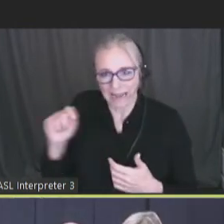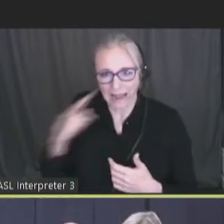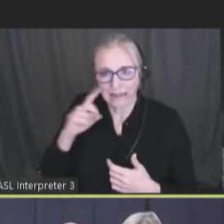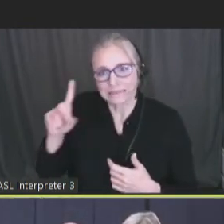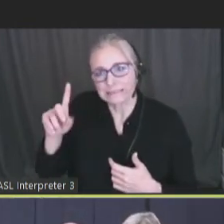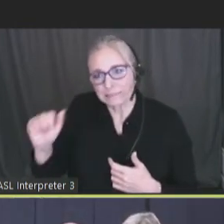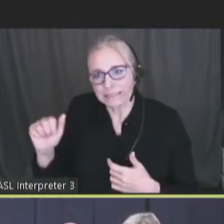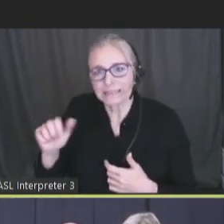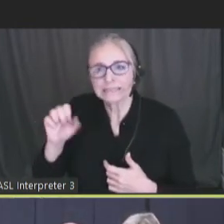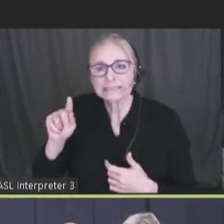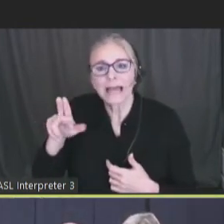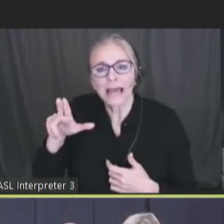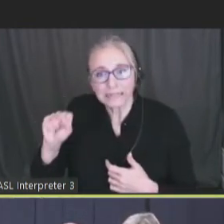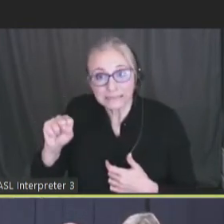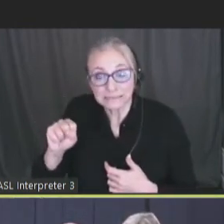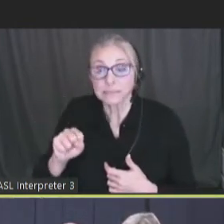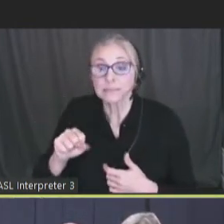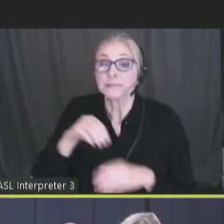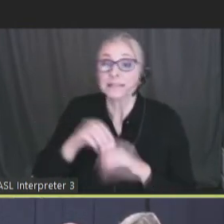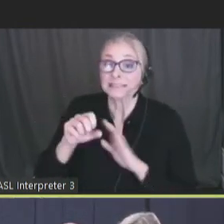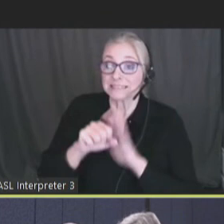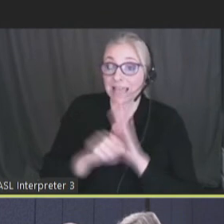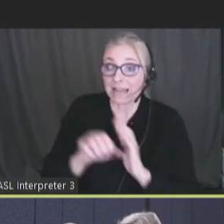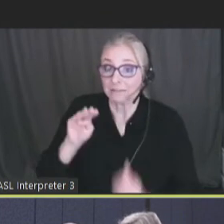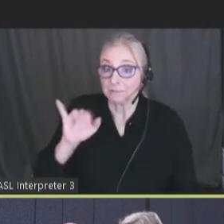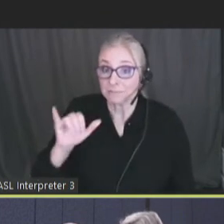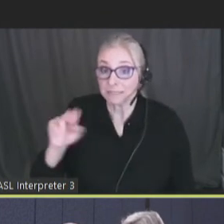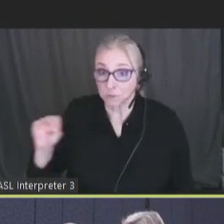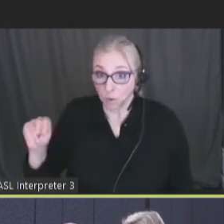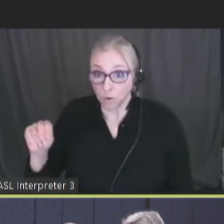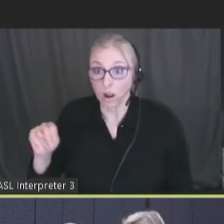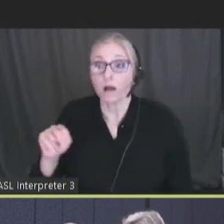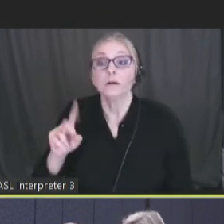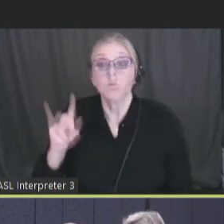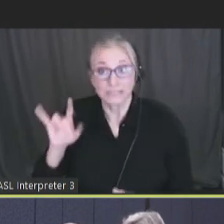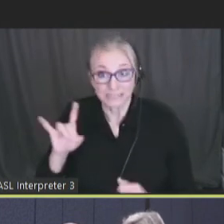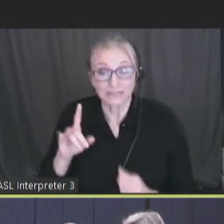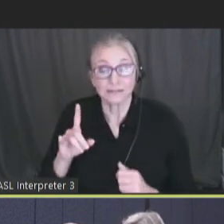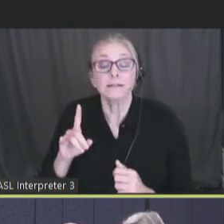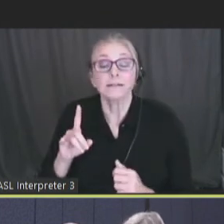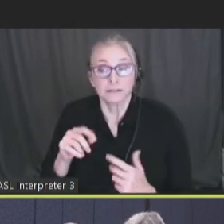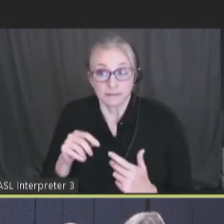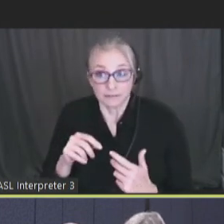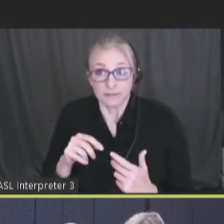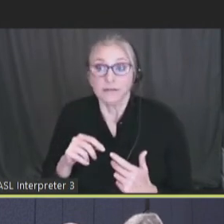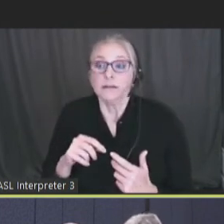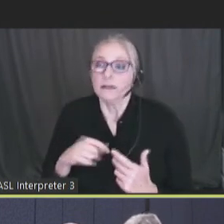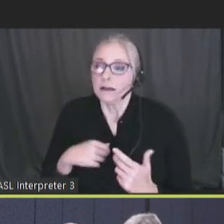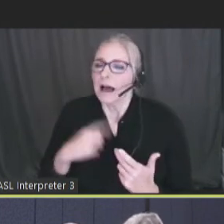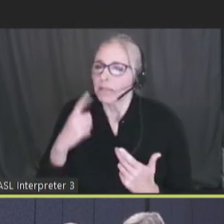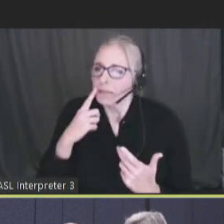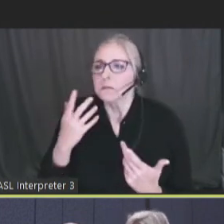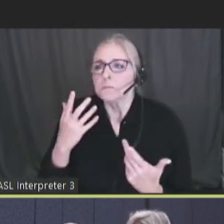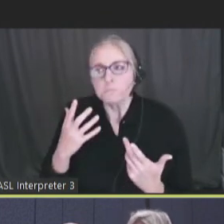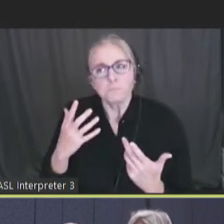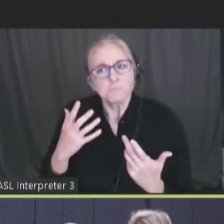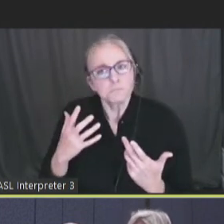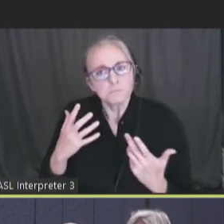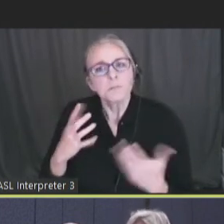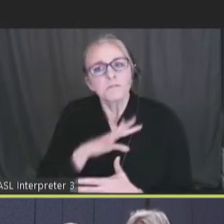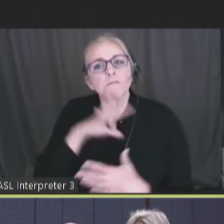status. In Minnesota, we did have, I think, a fairly robust